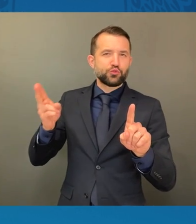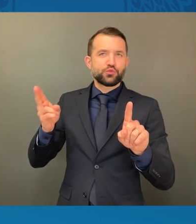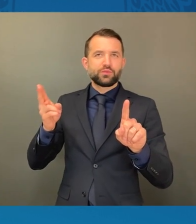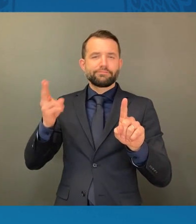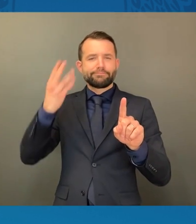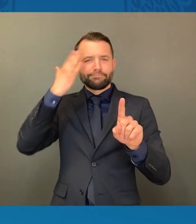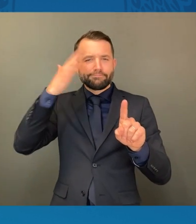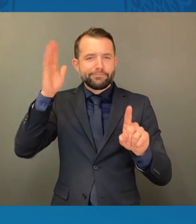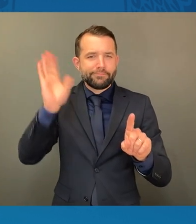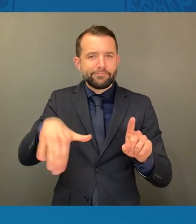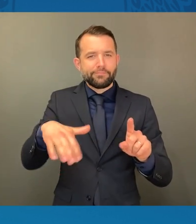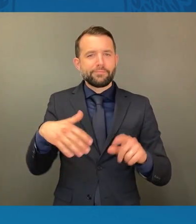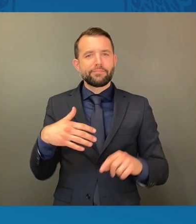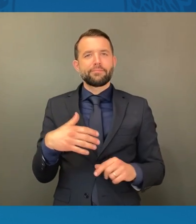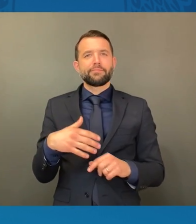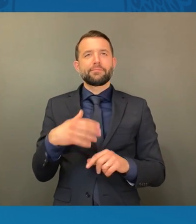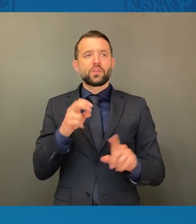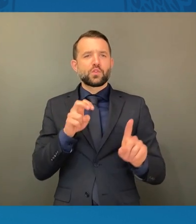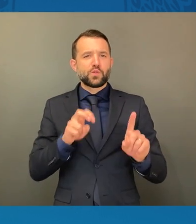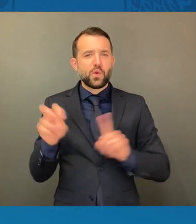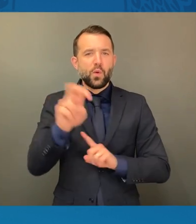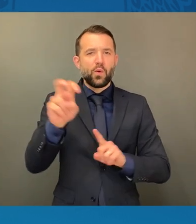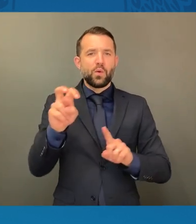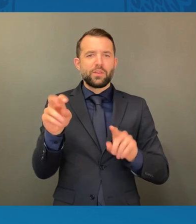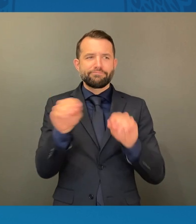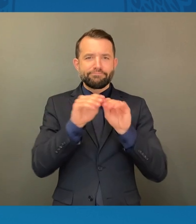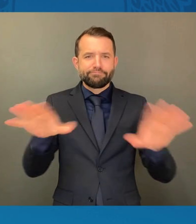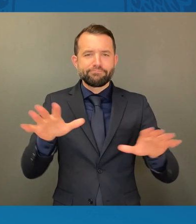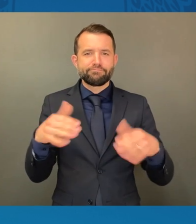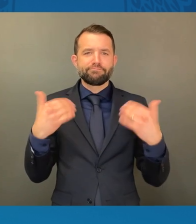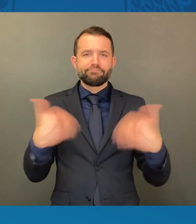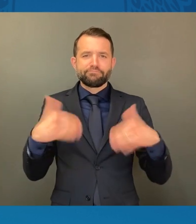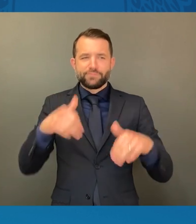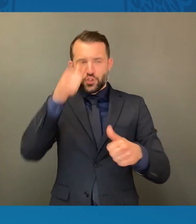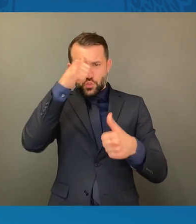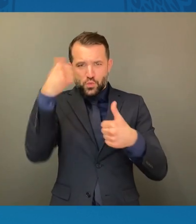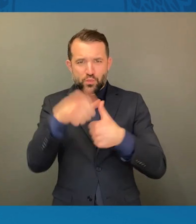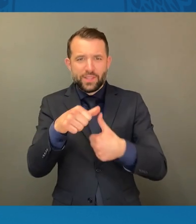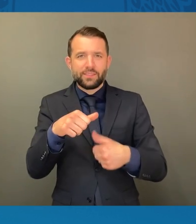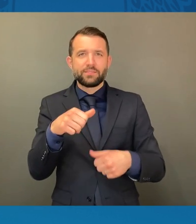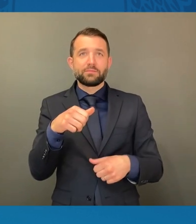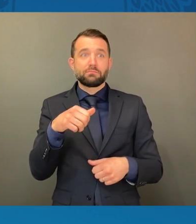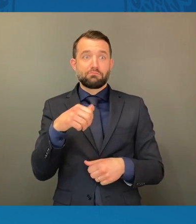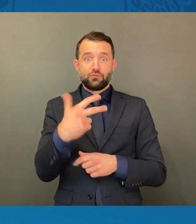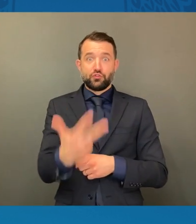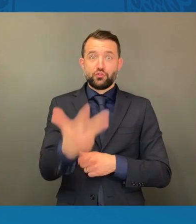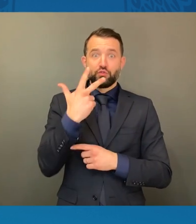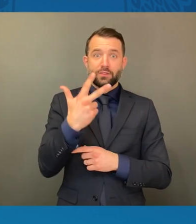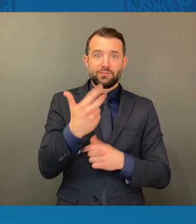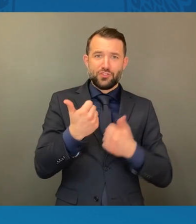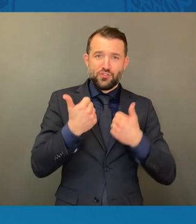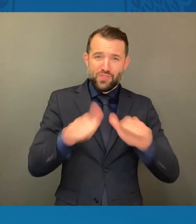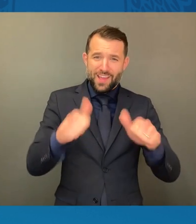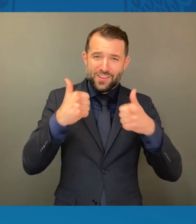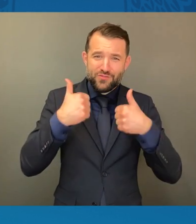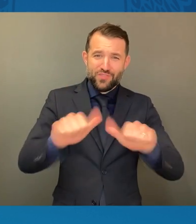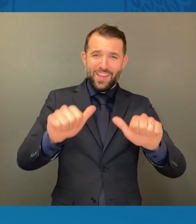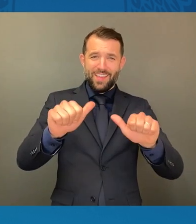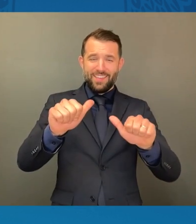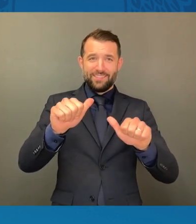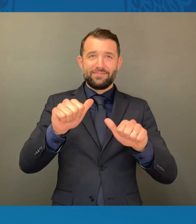is clear. Remember, it took three tries for the marchers to cross the bridge.